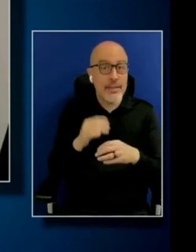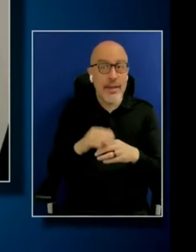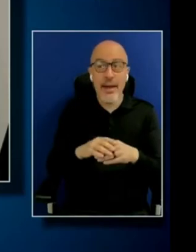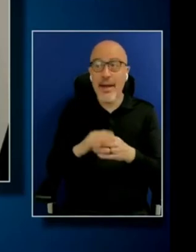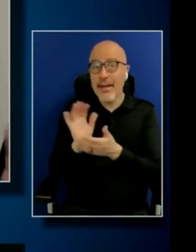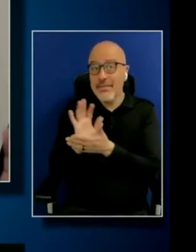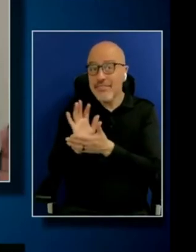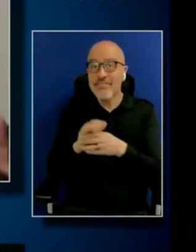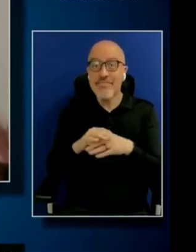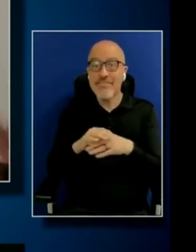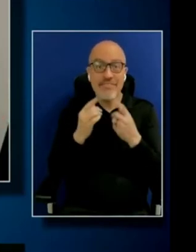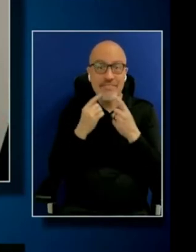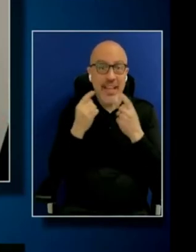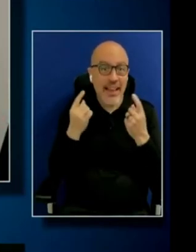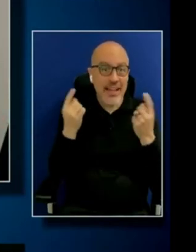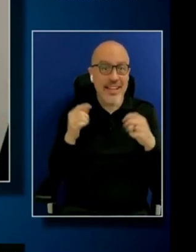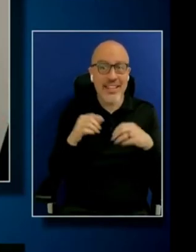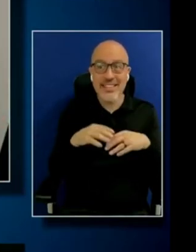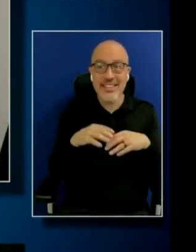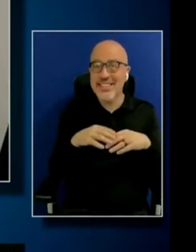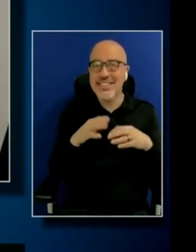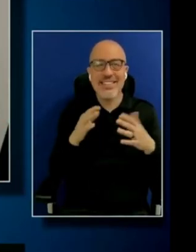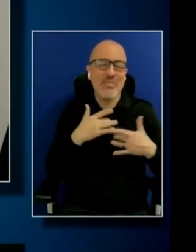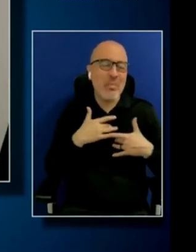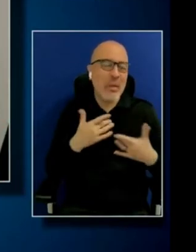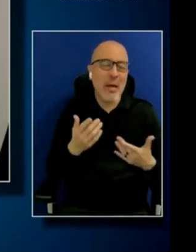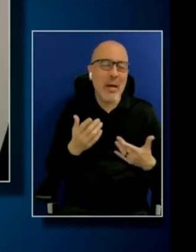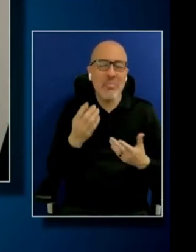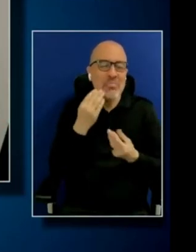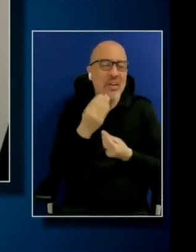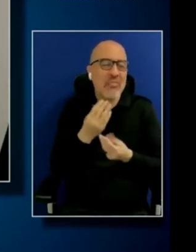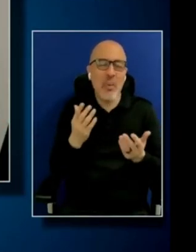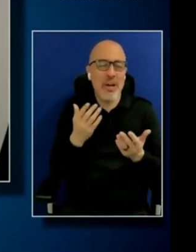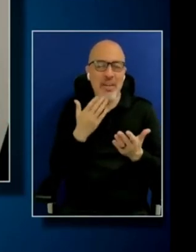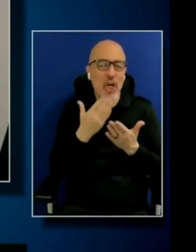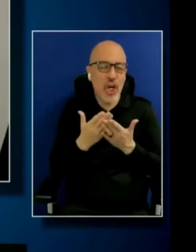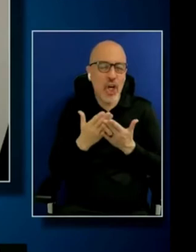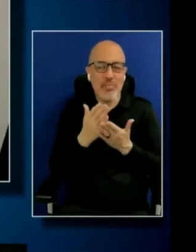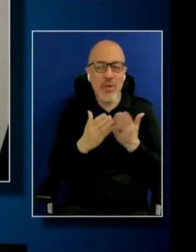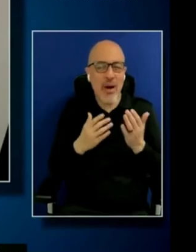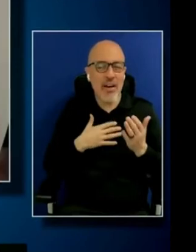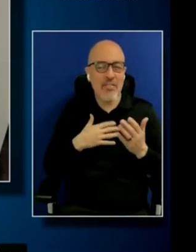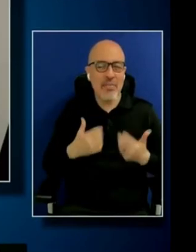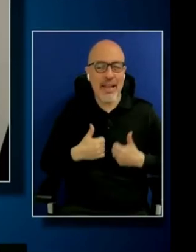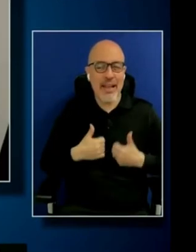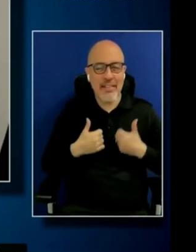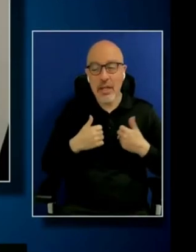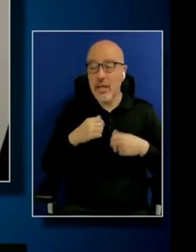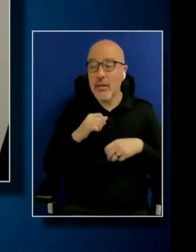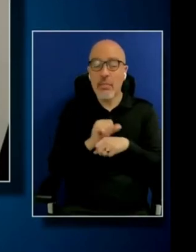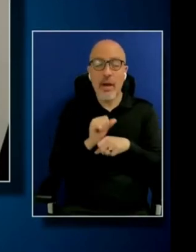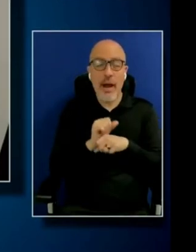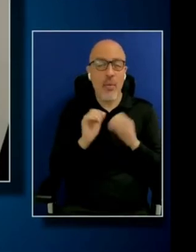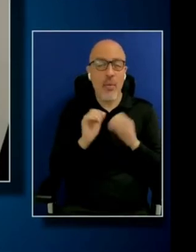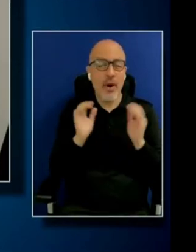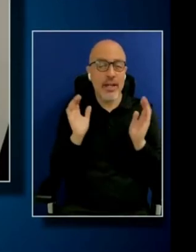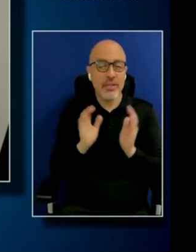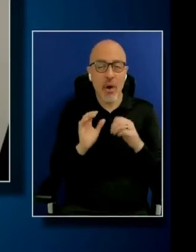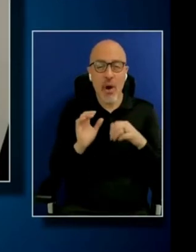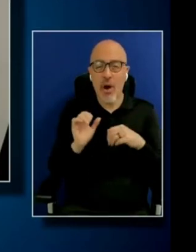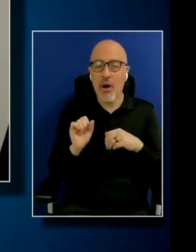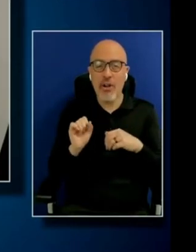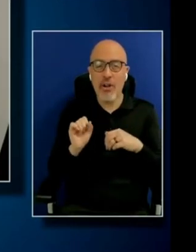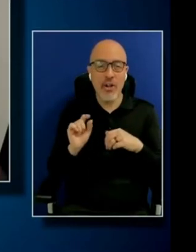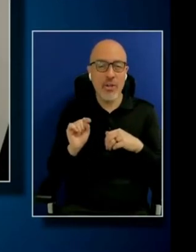the classics. They have been a huge, like, informative part of my life. But at the same time, like, I worked at small studios most of my career and I'd heard,